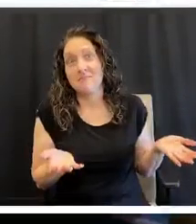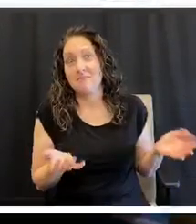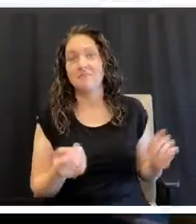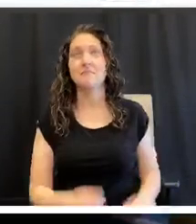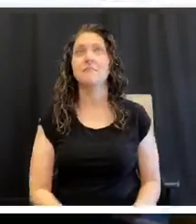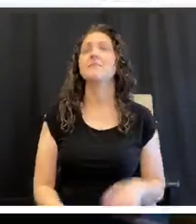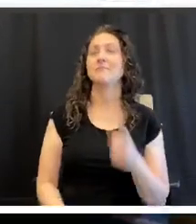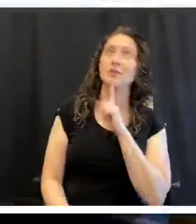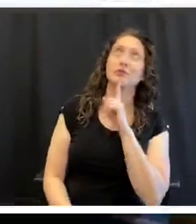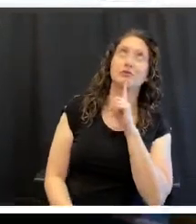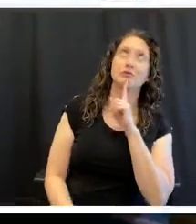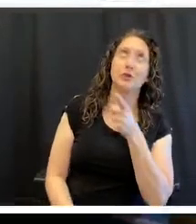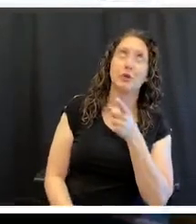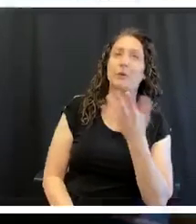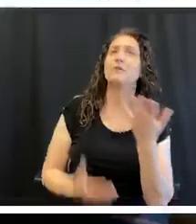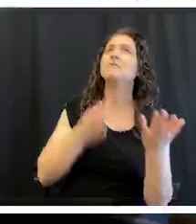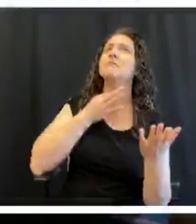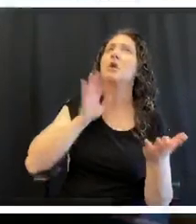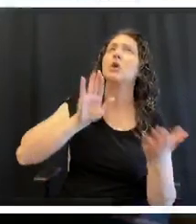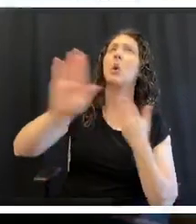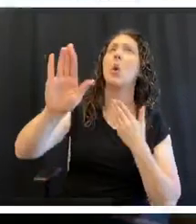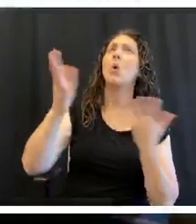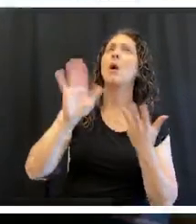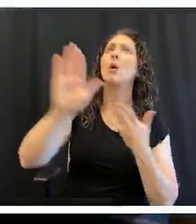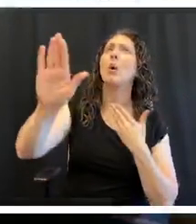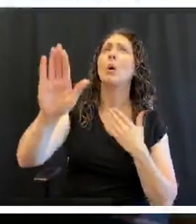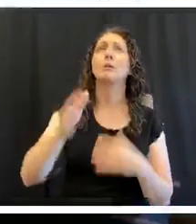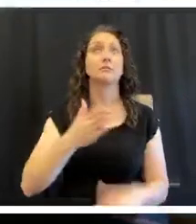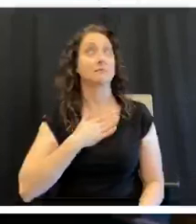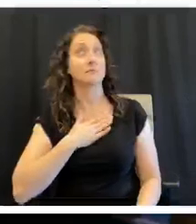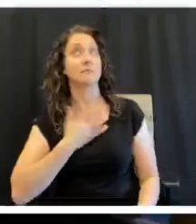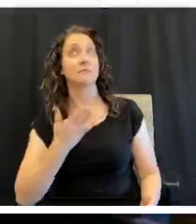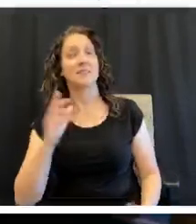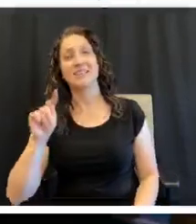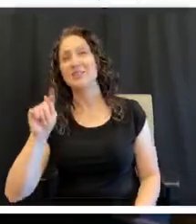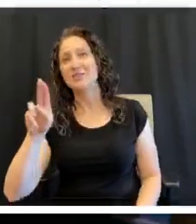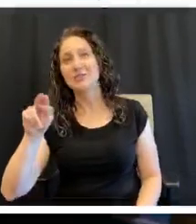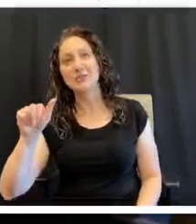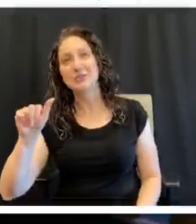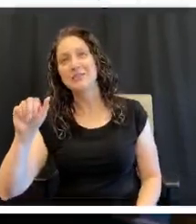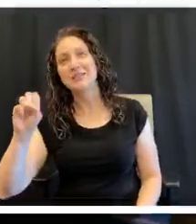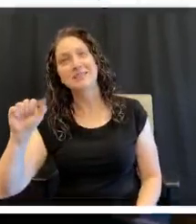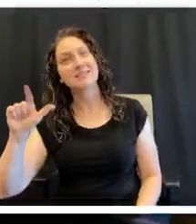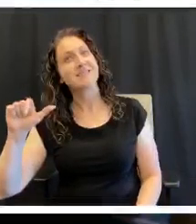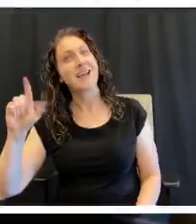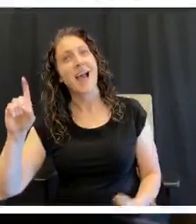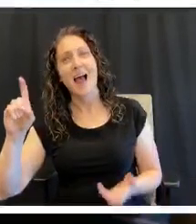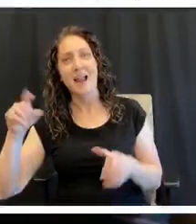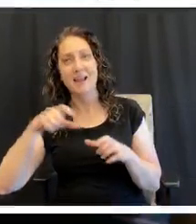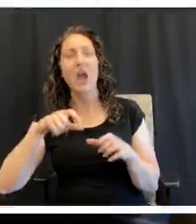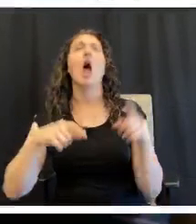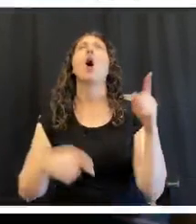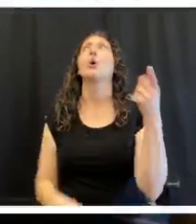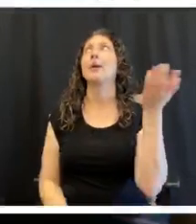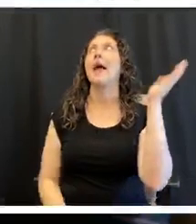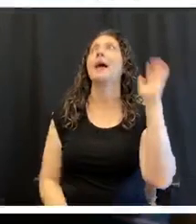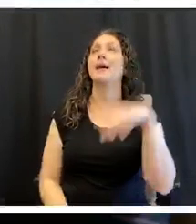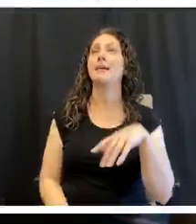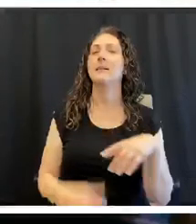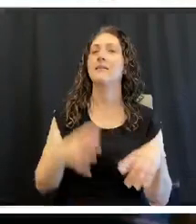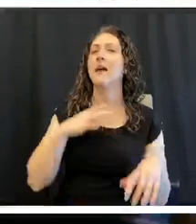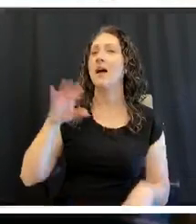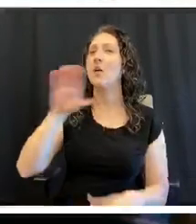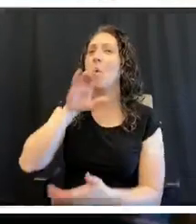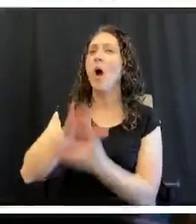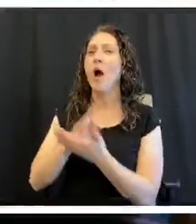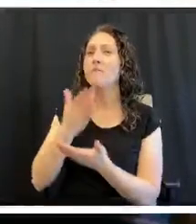What's your comfort food? My comfort food is my tuna salad. Oh, yeah. What about Debbie?